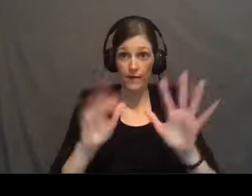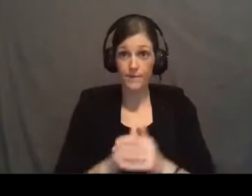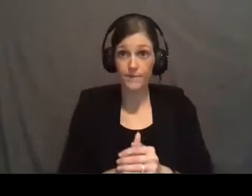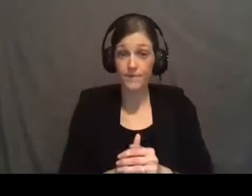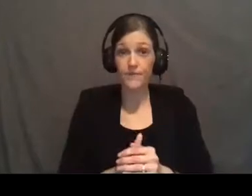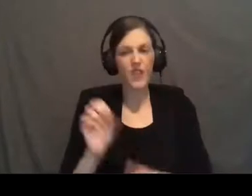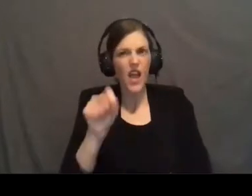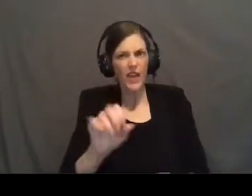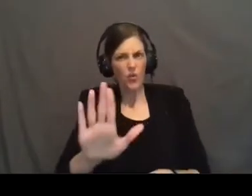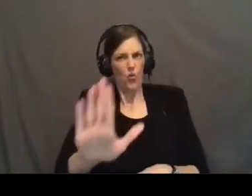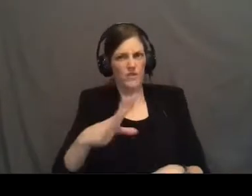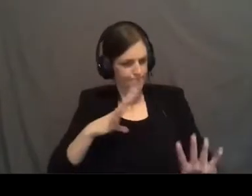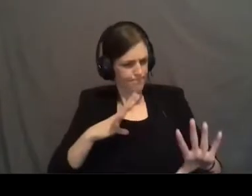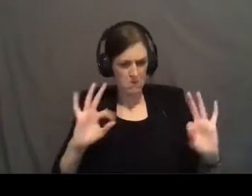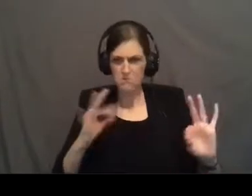yeah yours is good